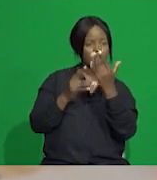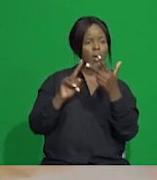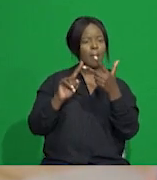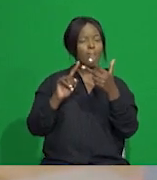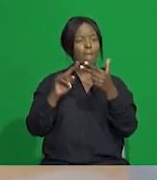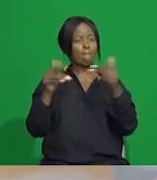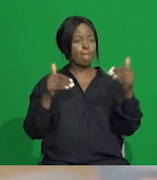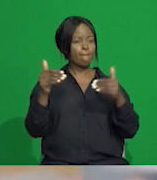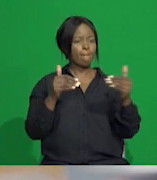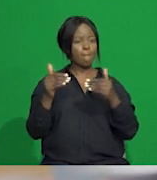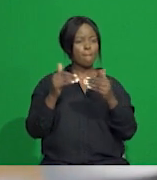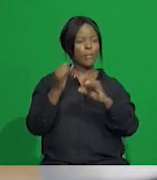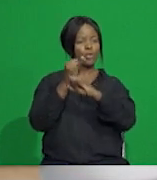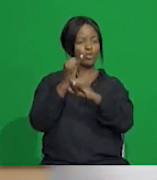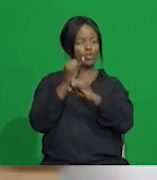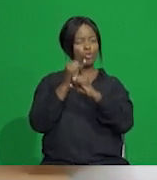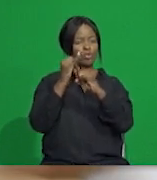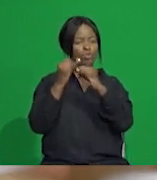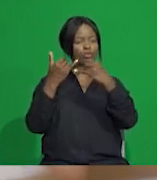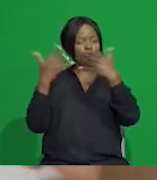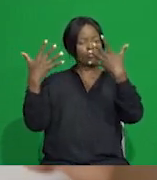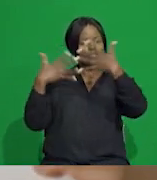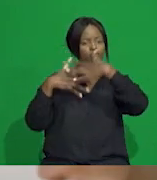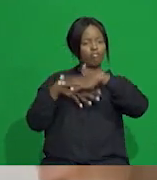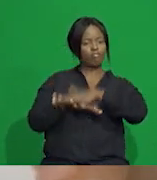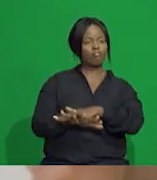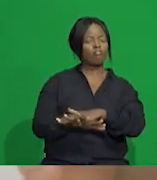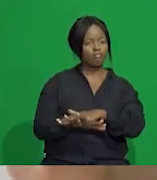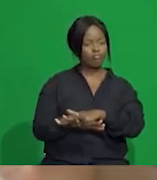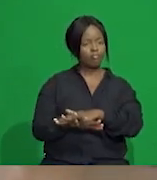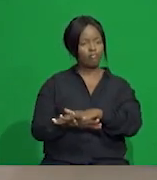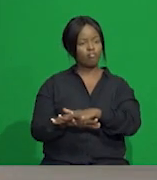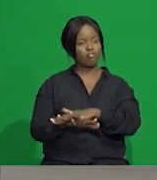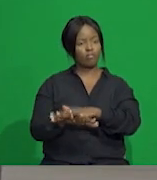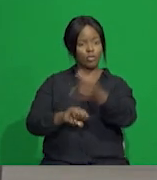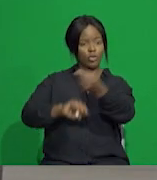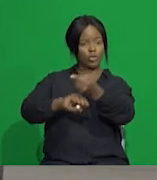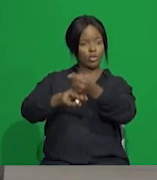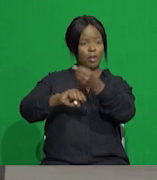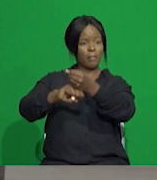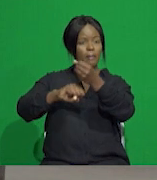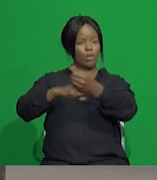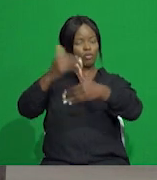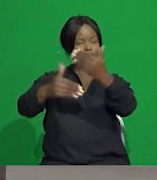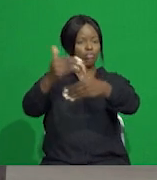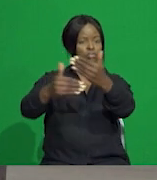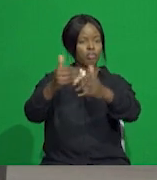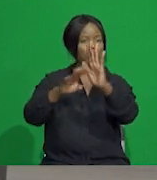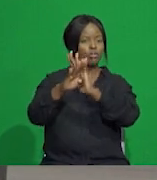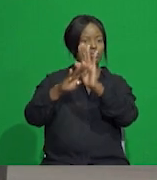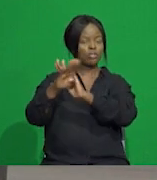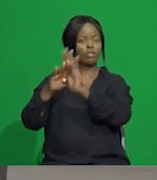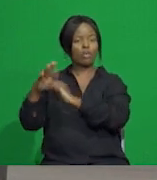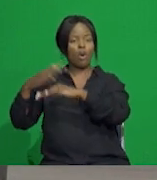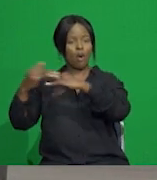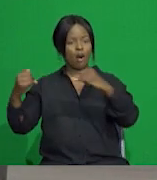Facilitate institutional synergy of blended learning interventions. Support the ongoing reviews and improvement of